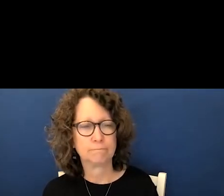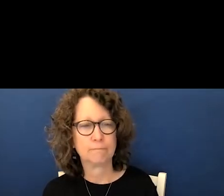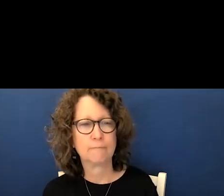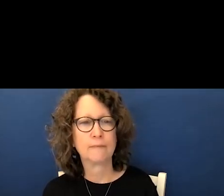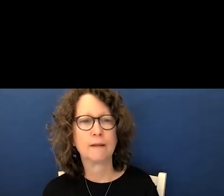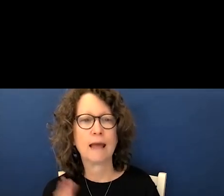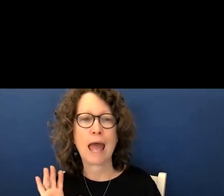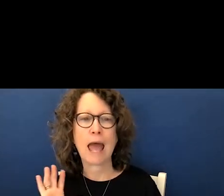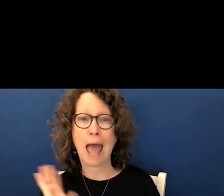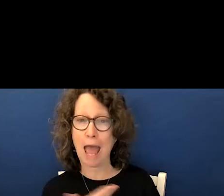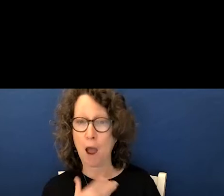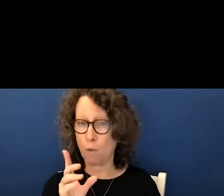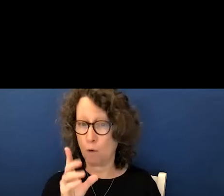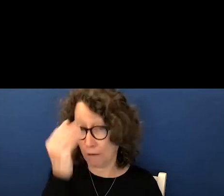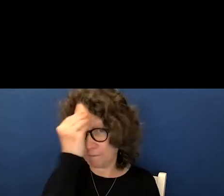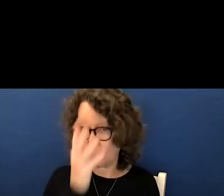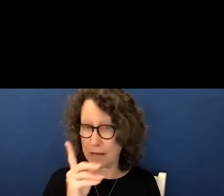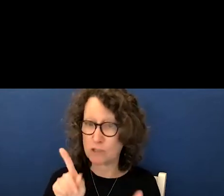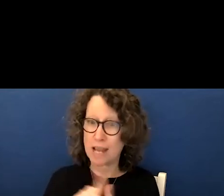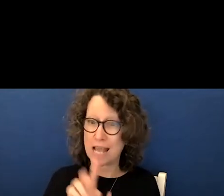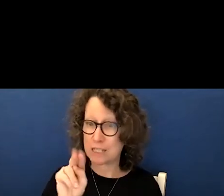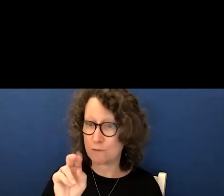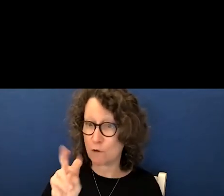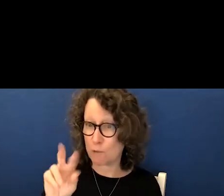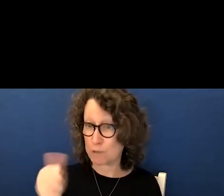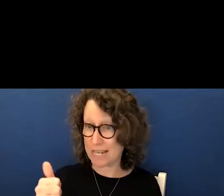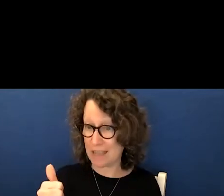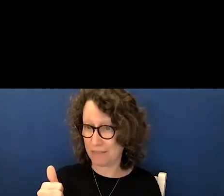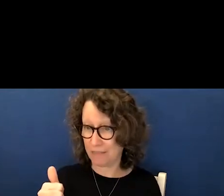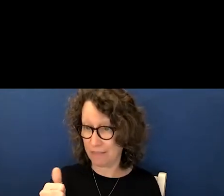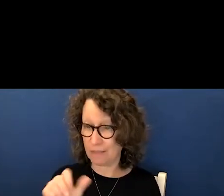cumulative data as of november 10th 2021